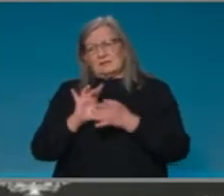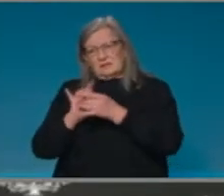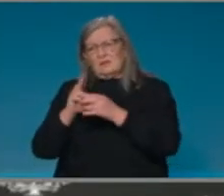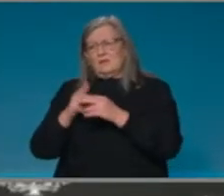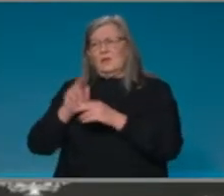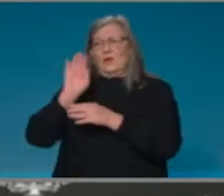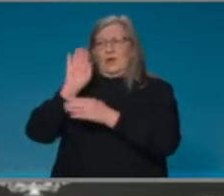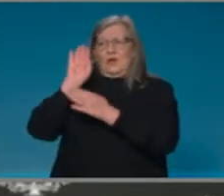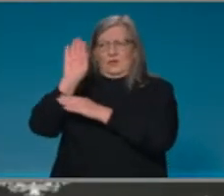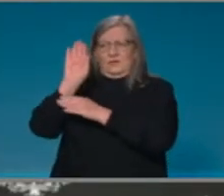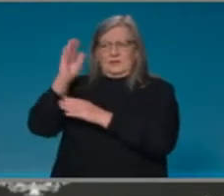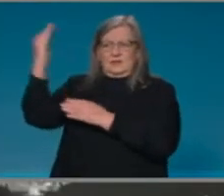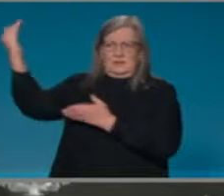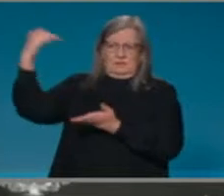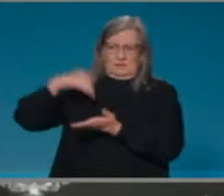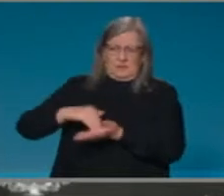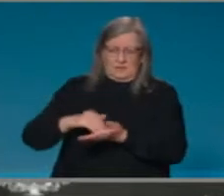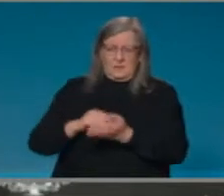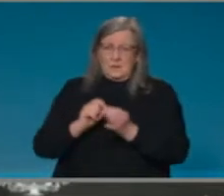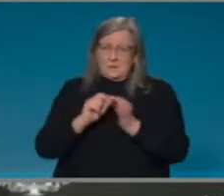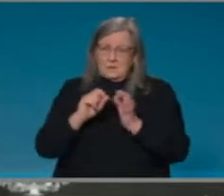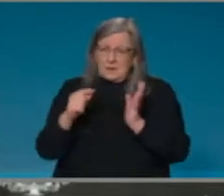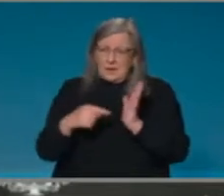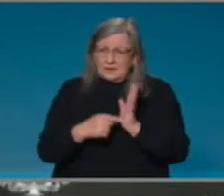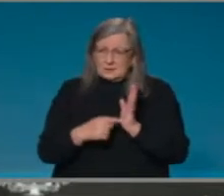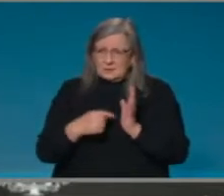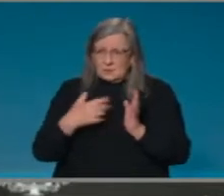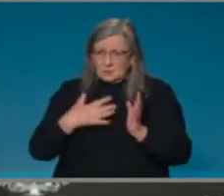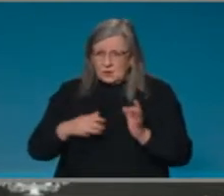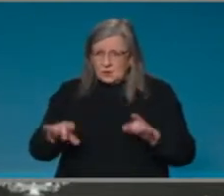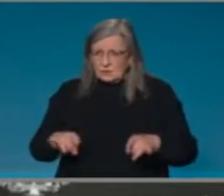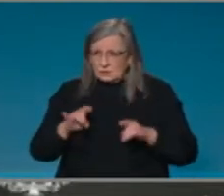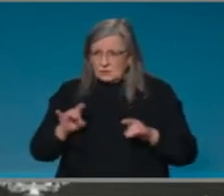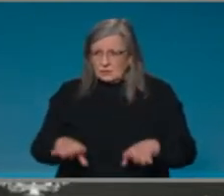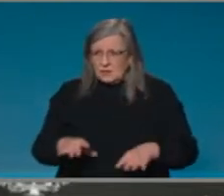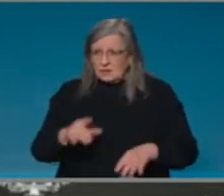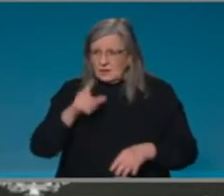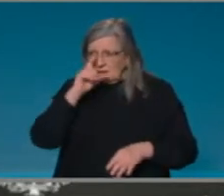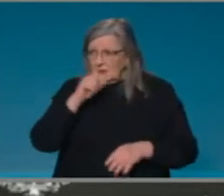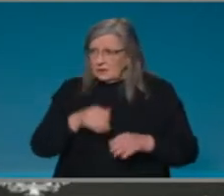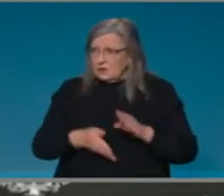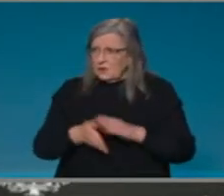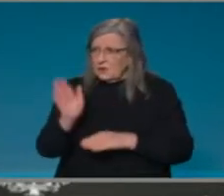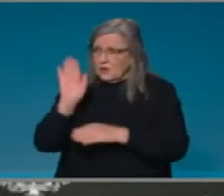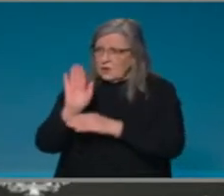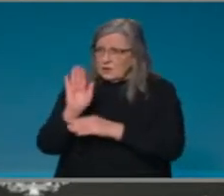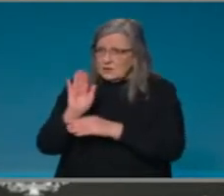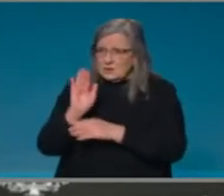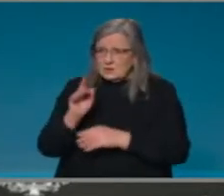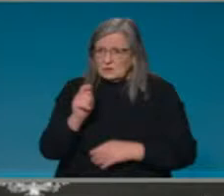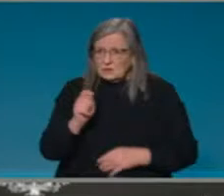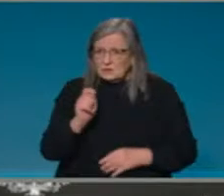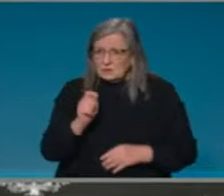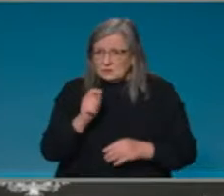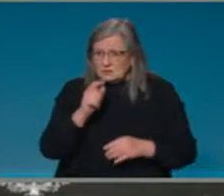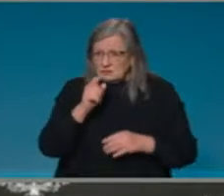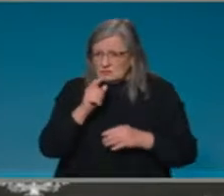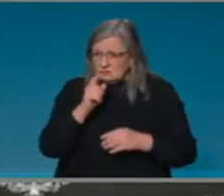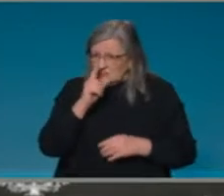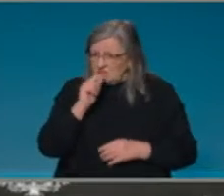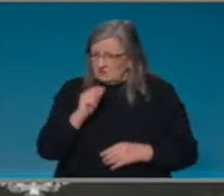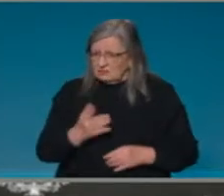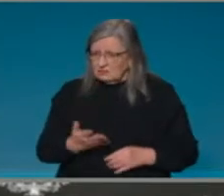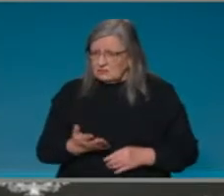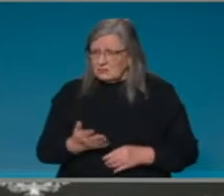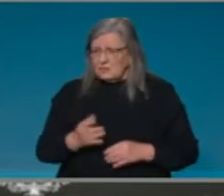to see Australians be able to travel overseas at the earliest possible time. And, uh, all of these steps that we're